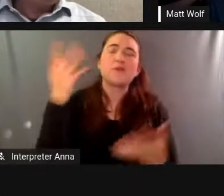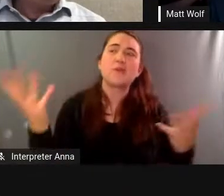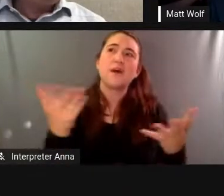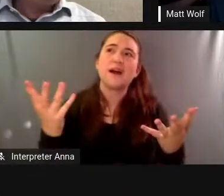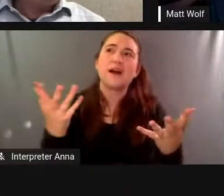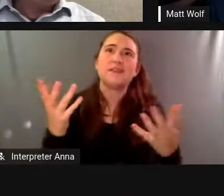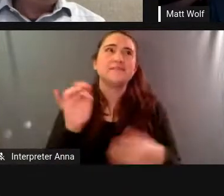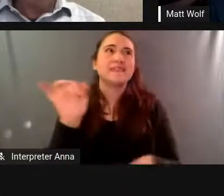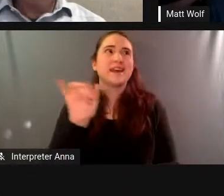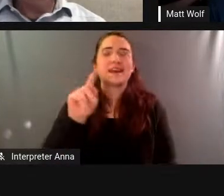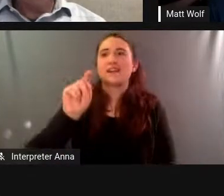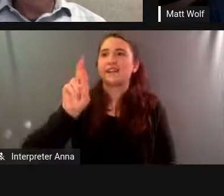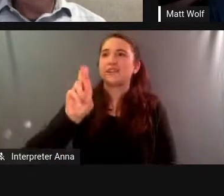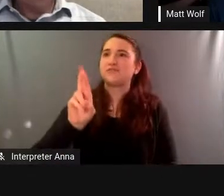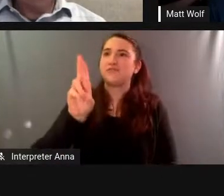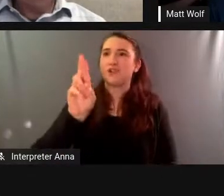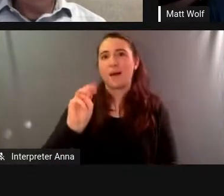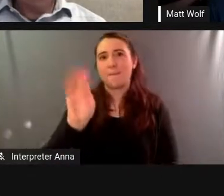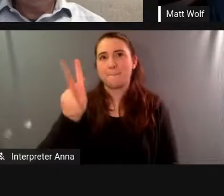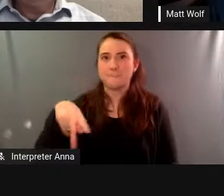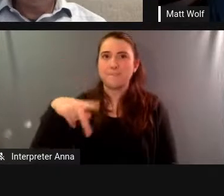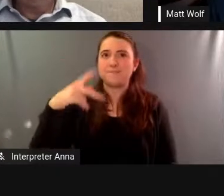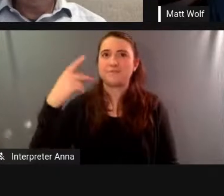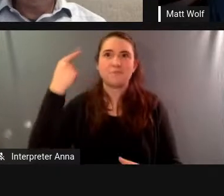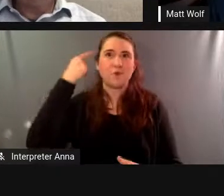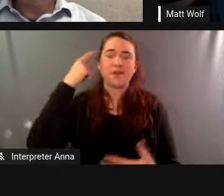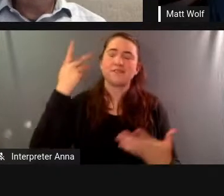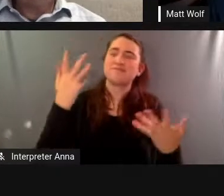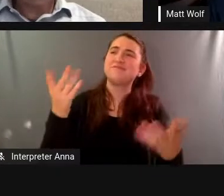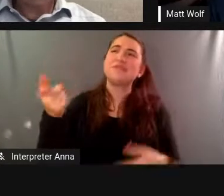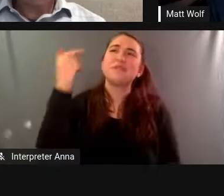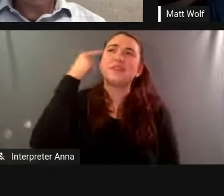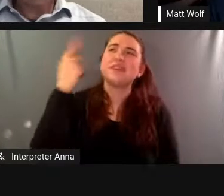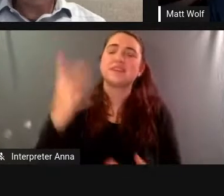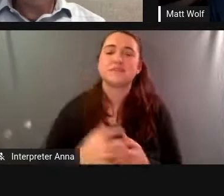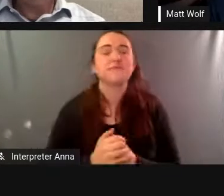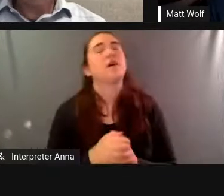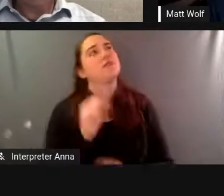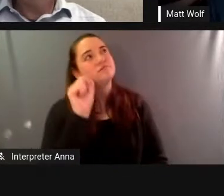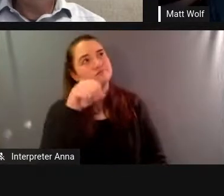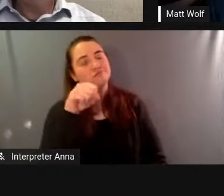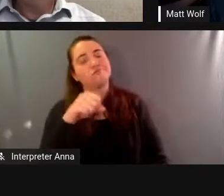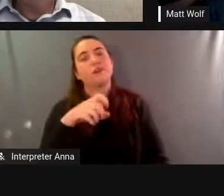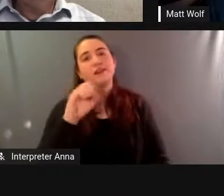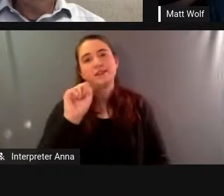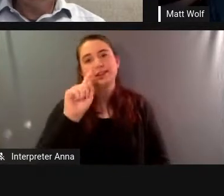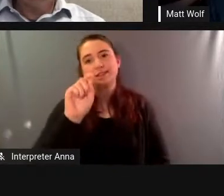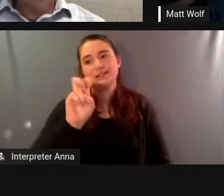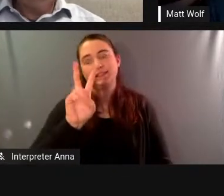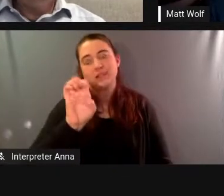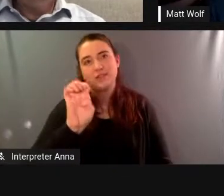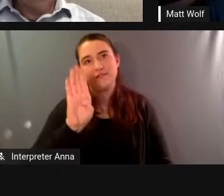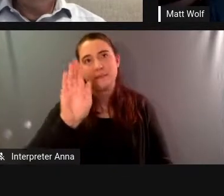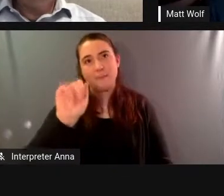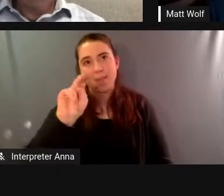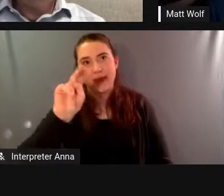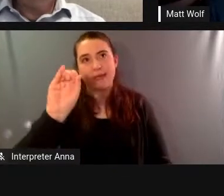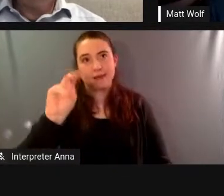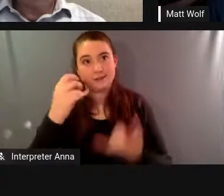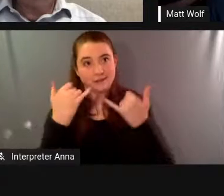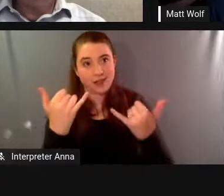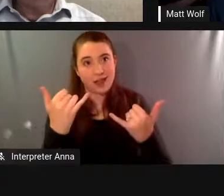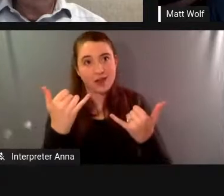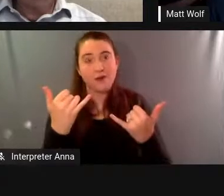yeah the sleep bannon who uh appeared recently is quite different than the one that uh that we had to contend with